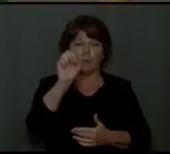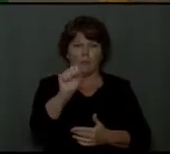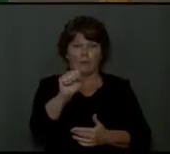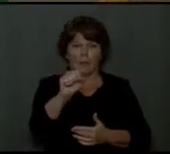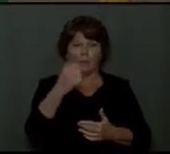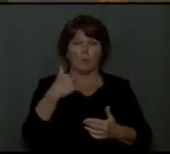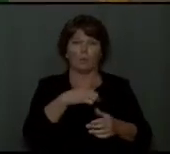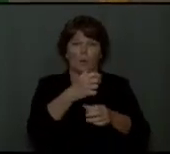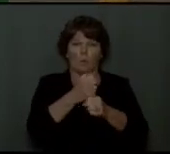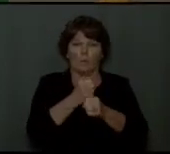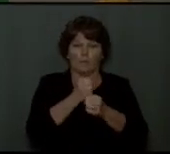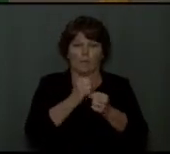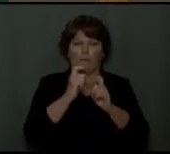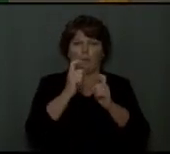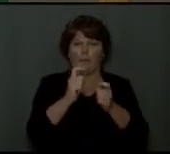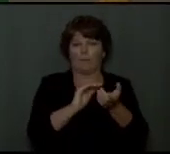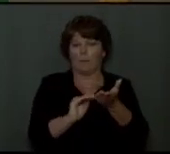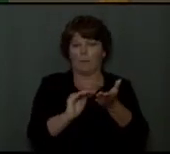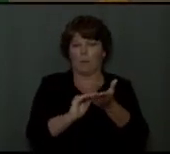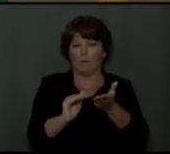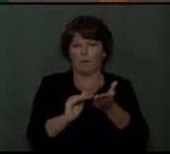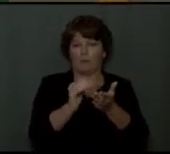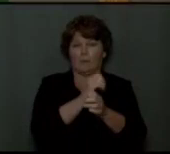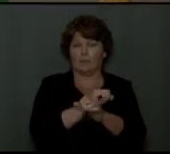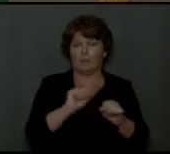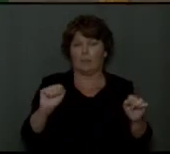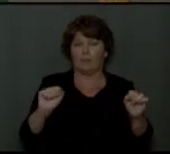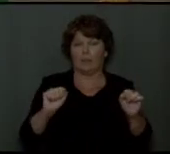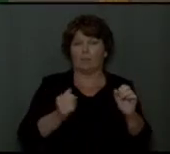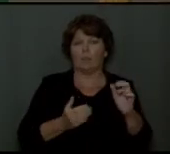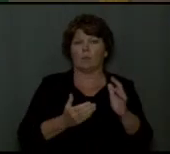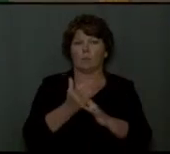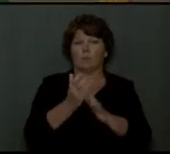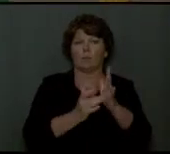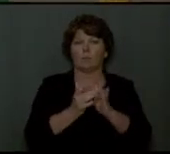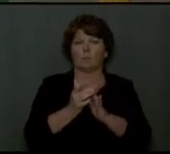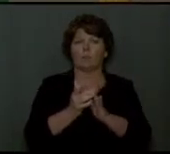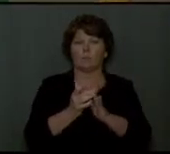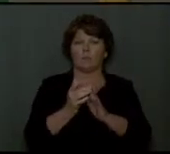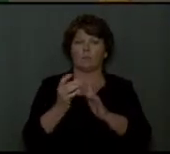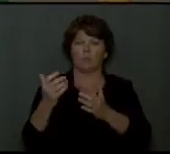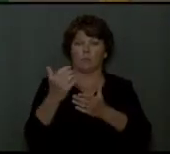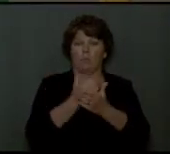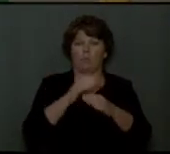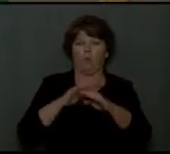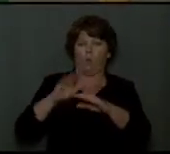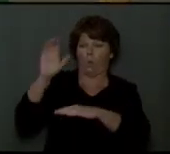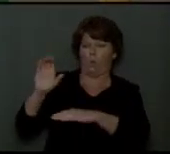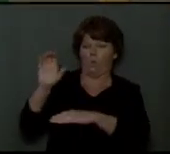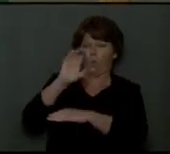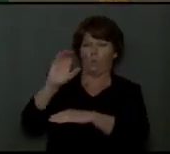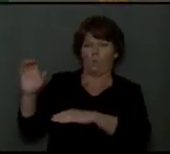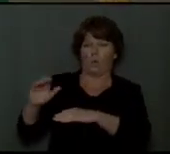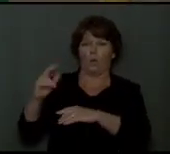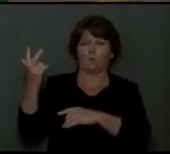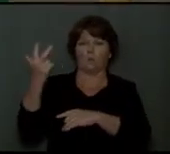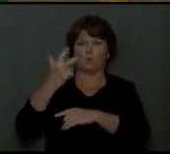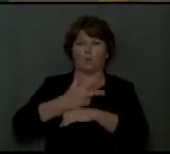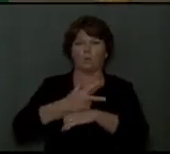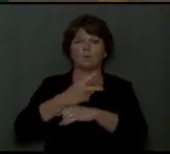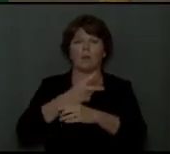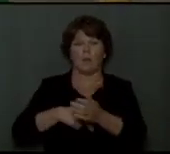receive the gift of forgiveness and the salvation of which Jesus earned for us on the cross and his third day defeat